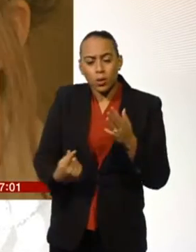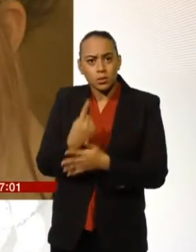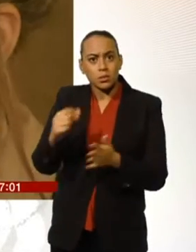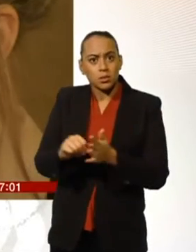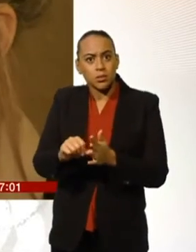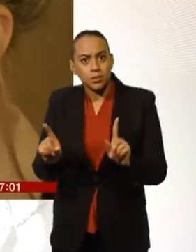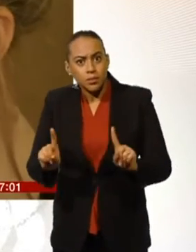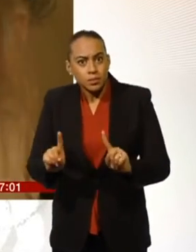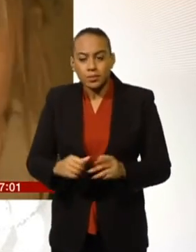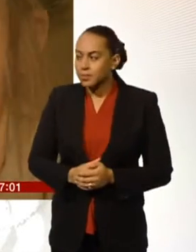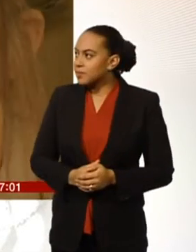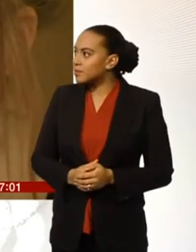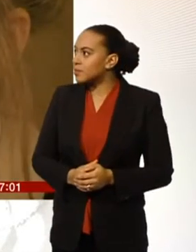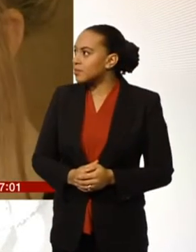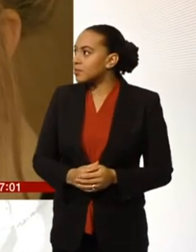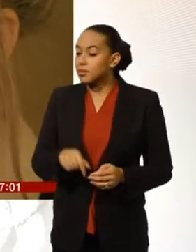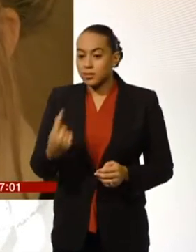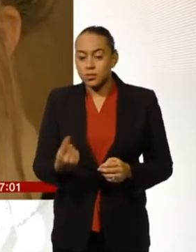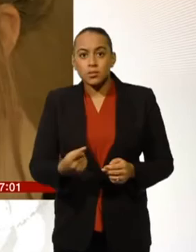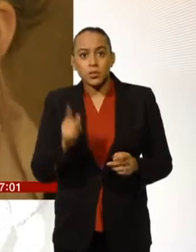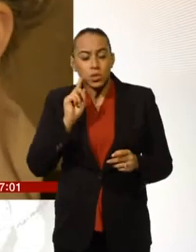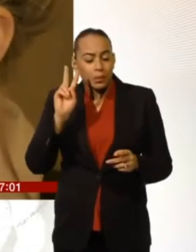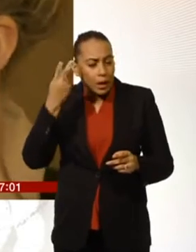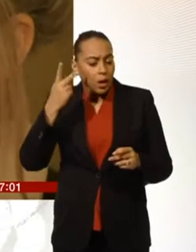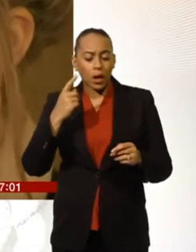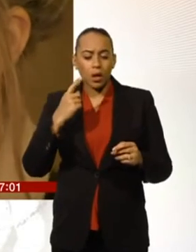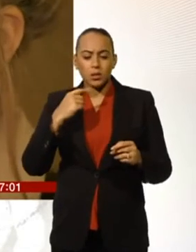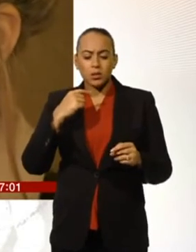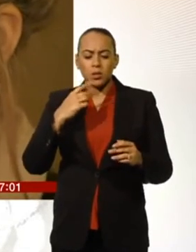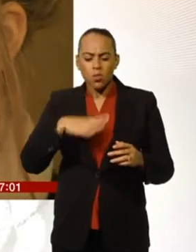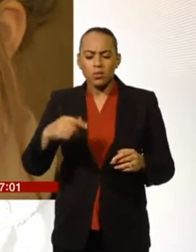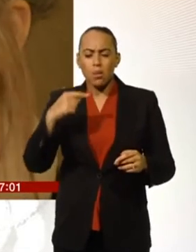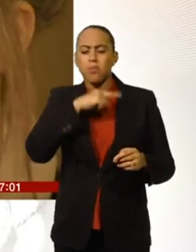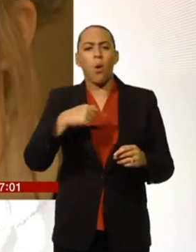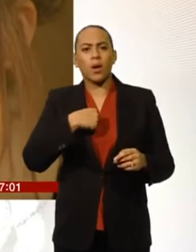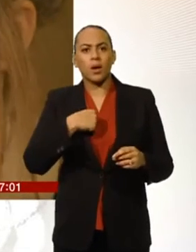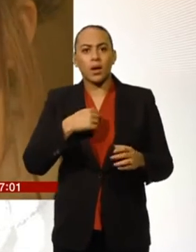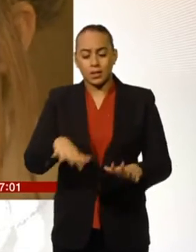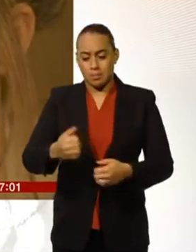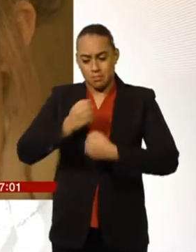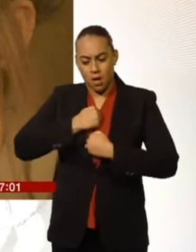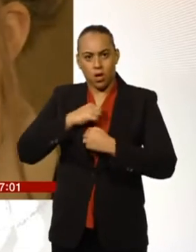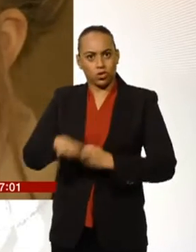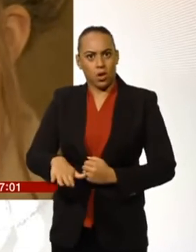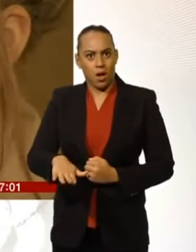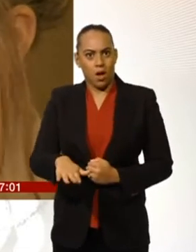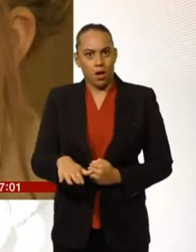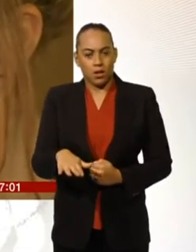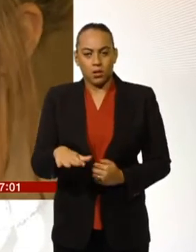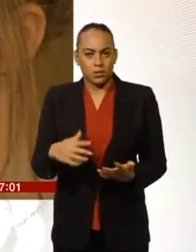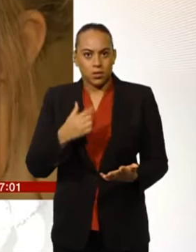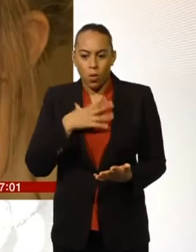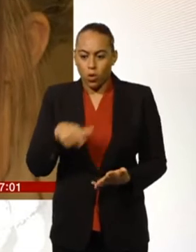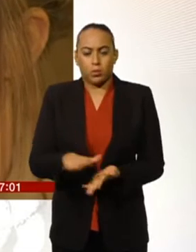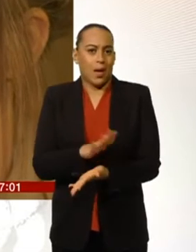She could decide tomorrow to go back to being a boy. She's our child at the end of the day. She's, she's, yeah, I